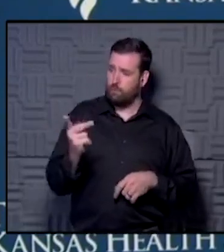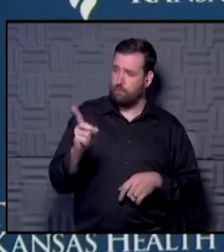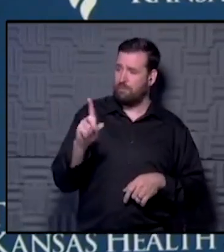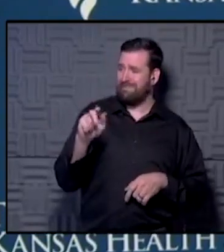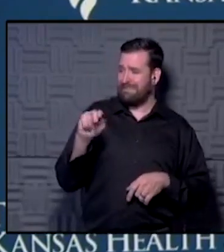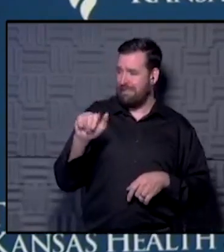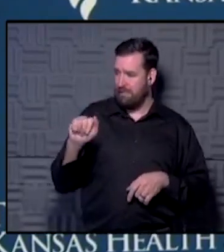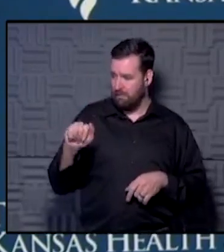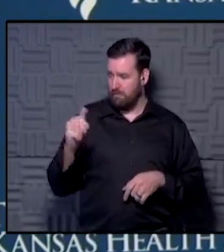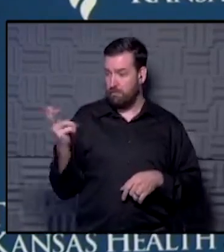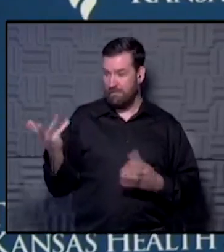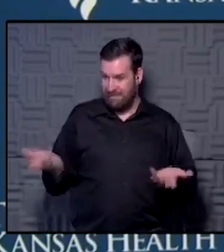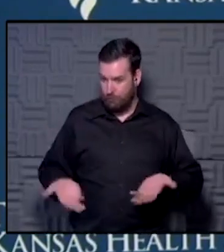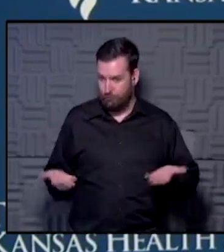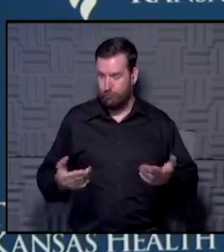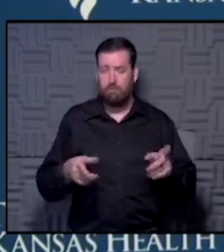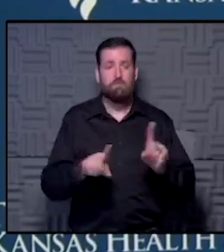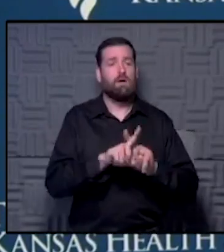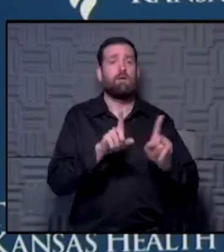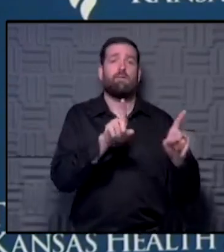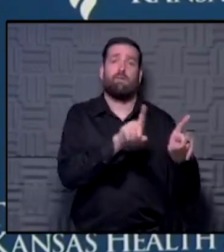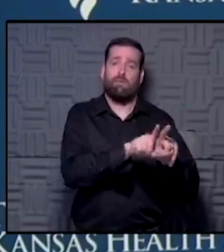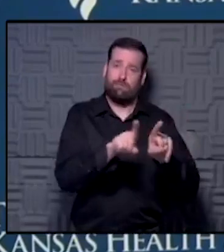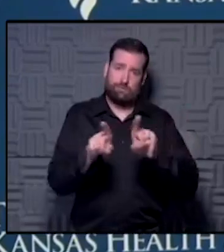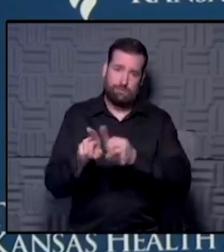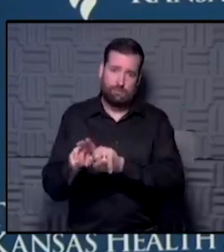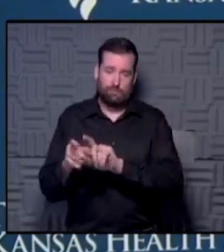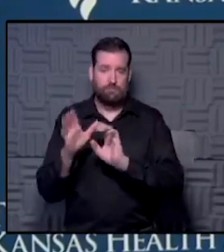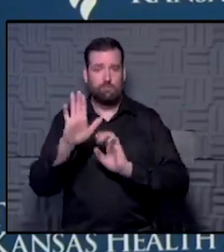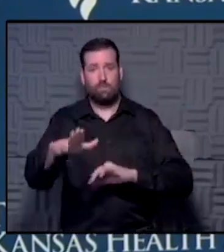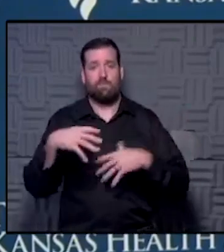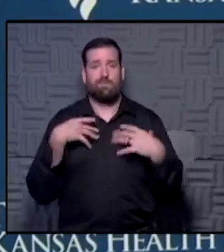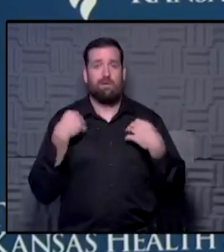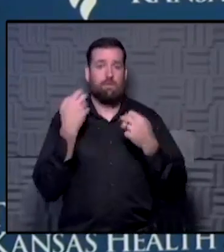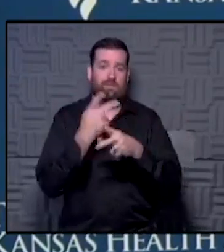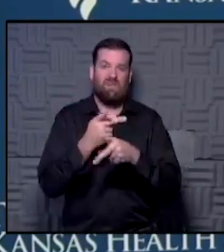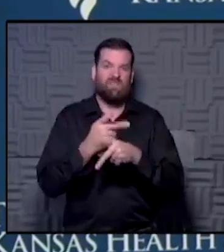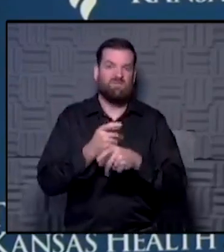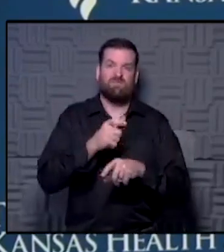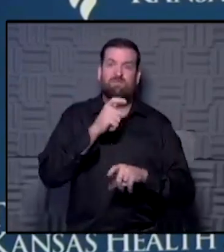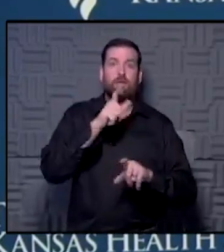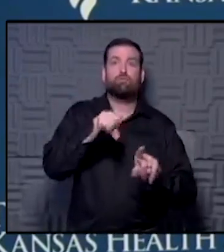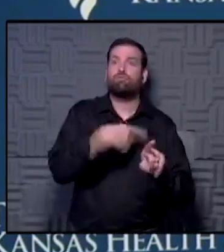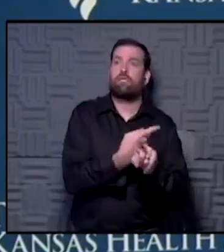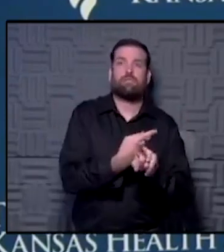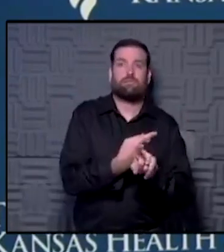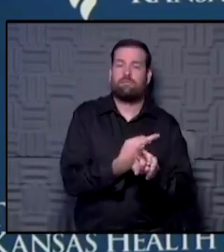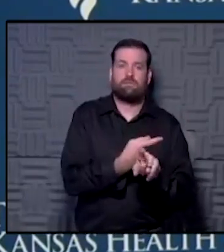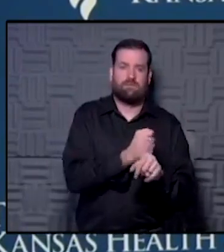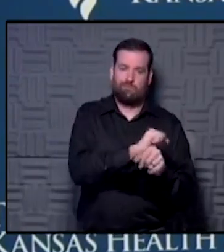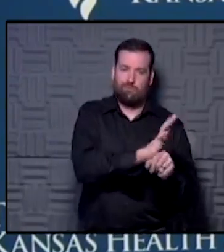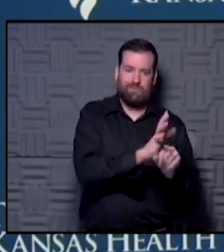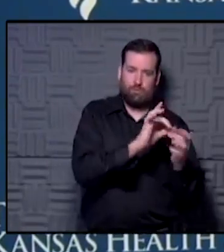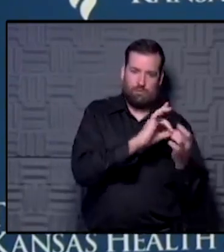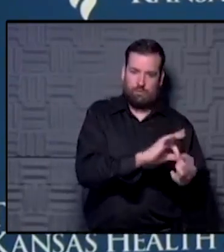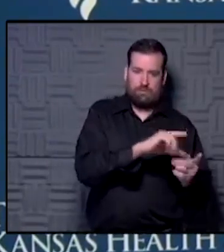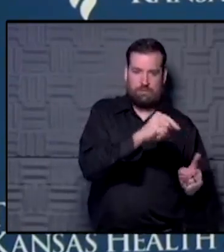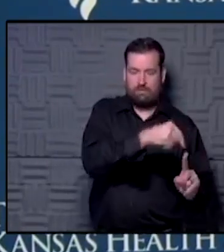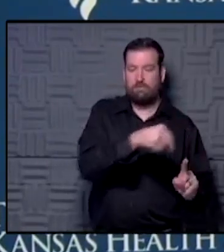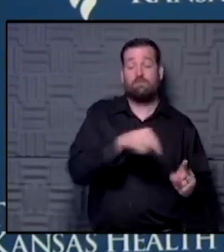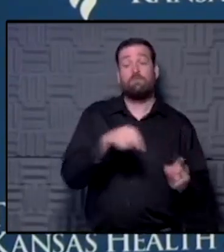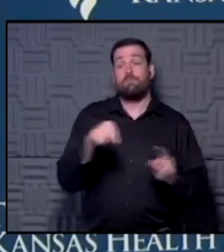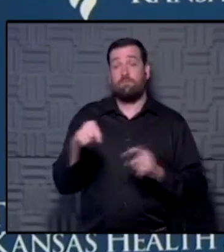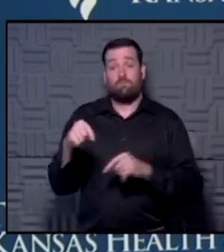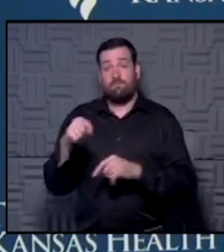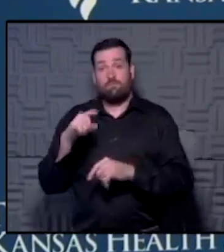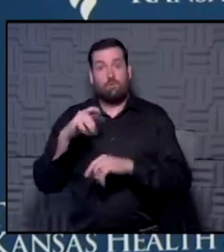But that also has to do with your health care beyond trying not to get COVID-19. It has to do with